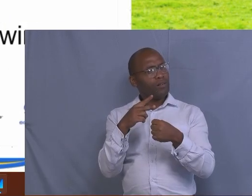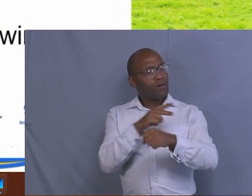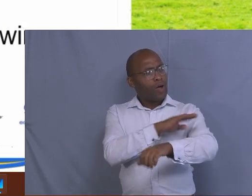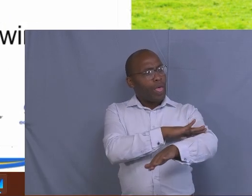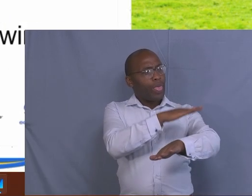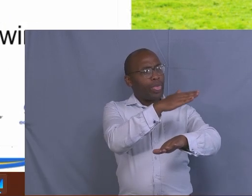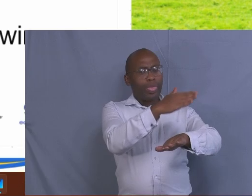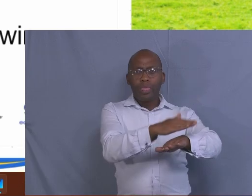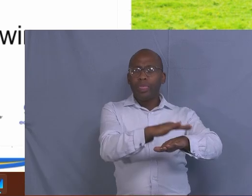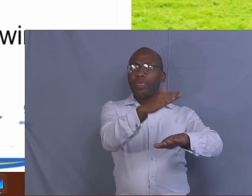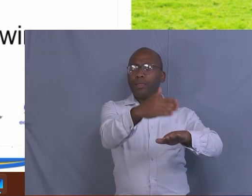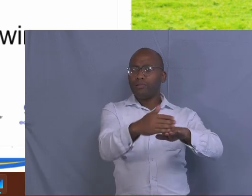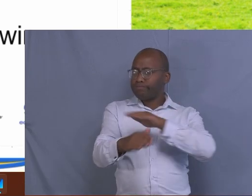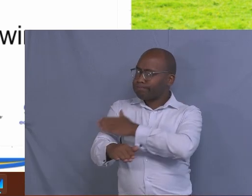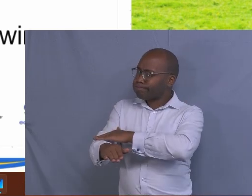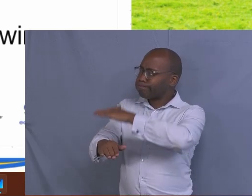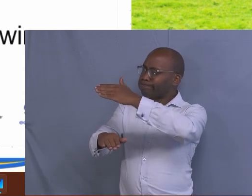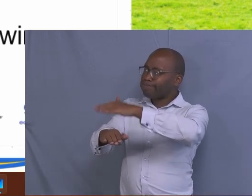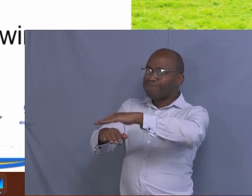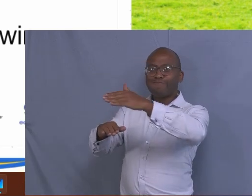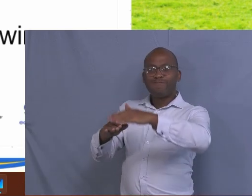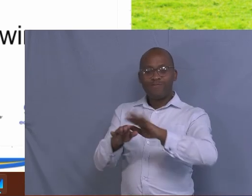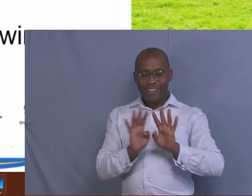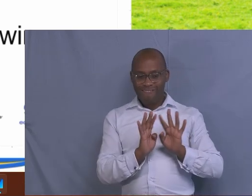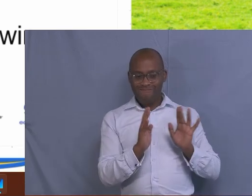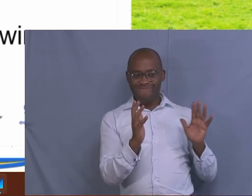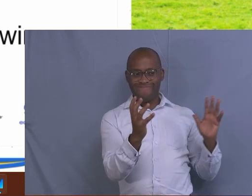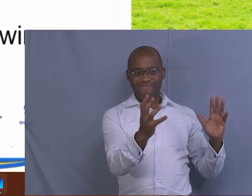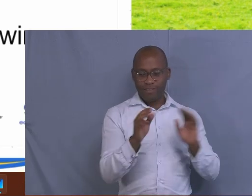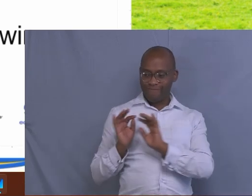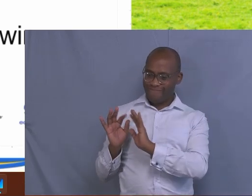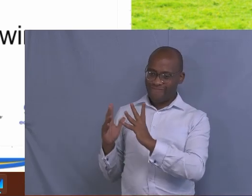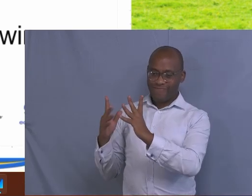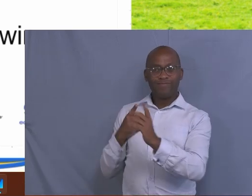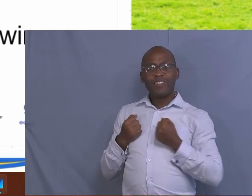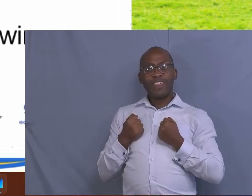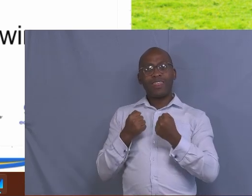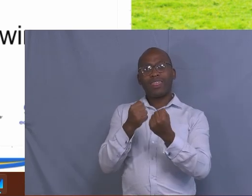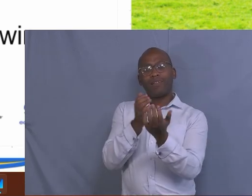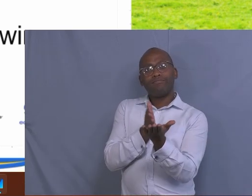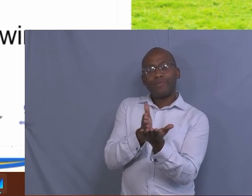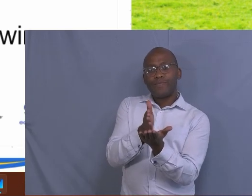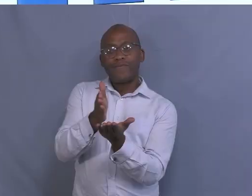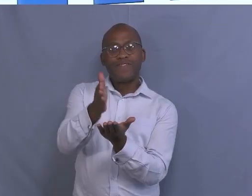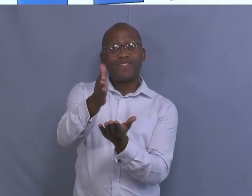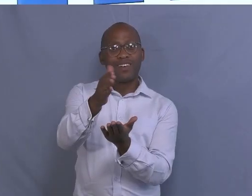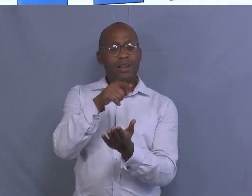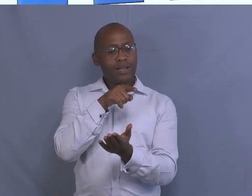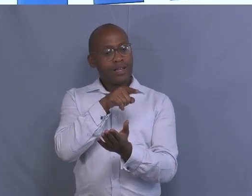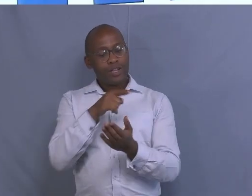are there, they are grazing and then these animals, as they are grazing, this means you allow them